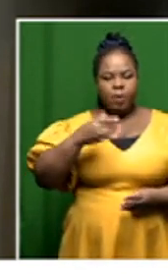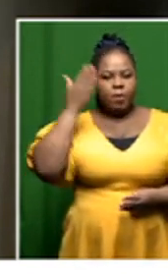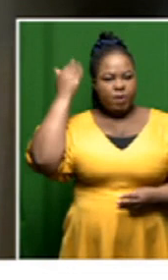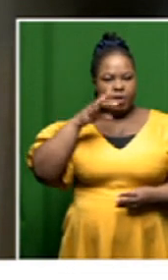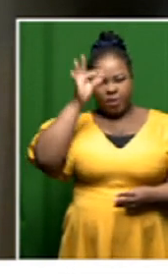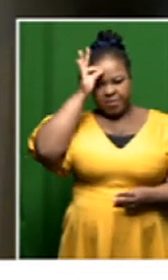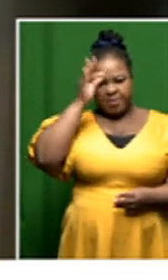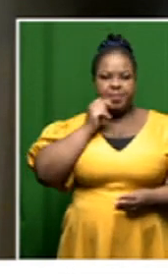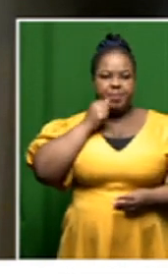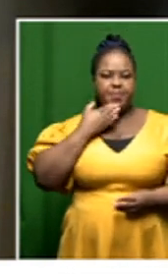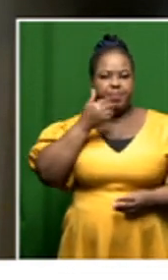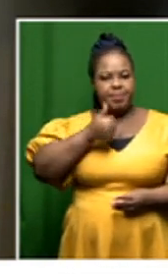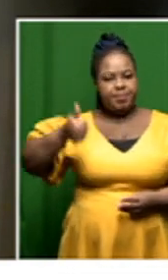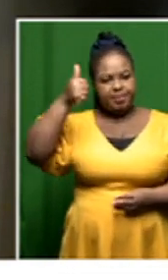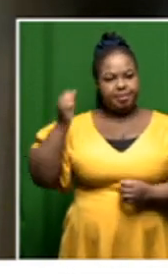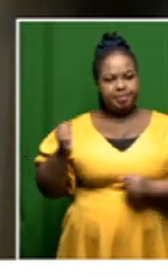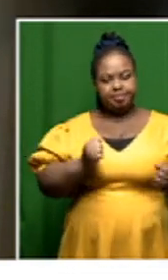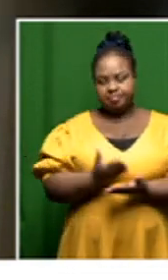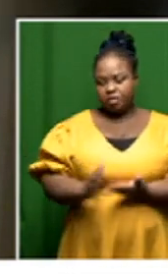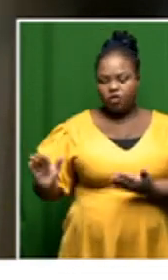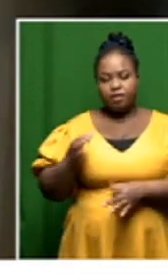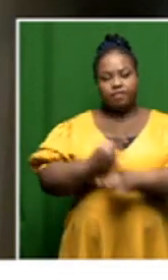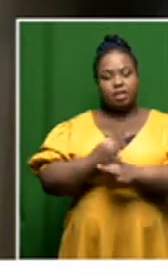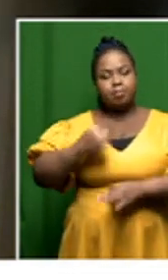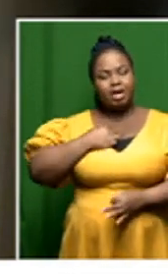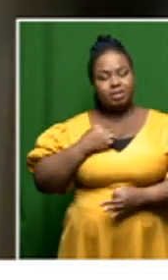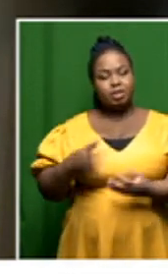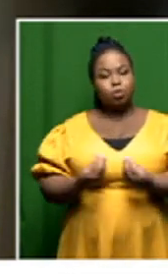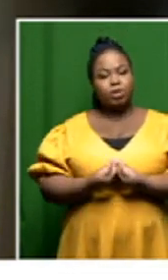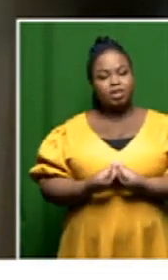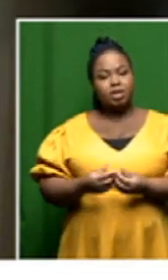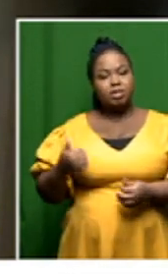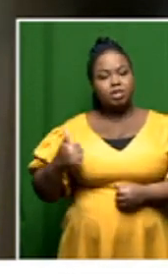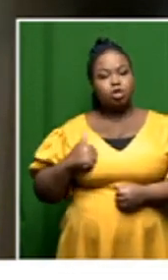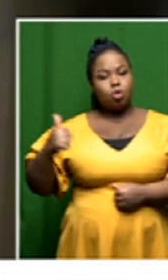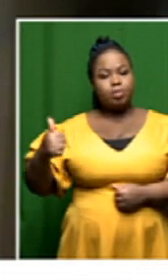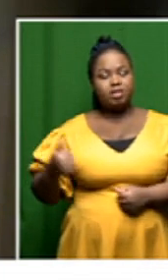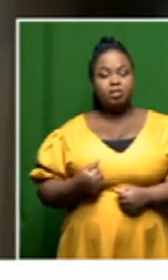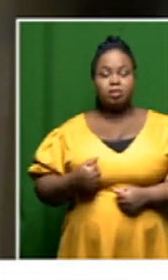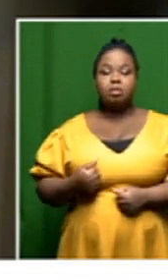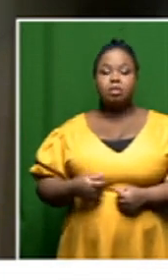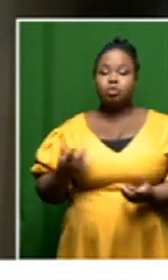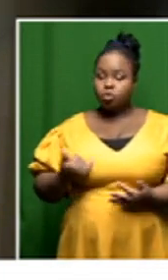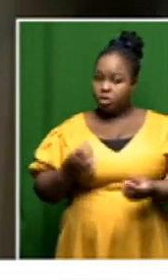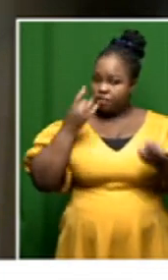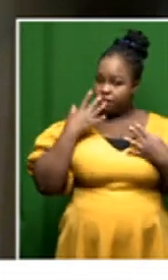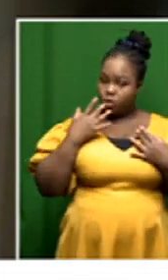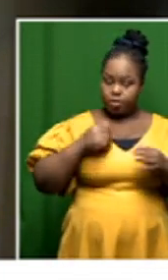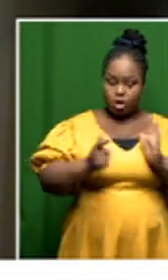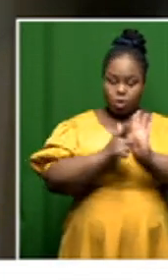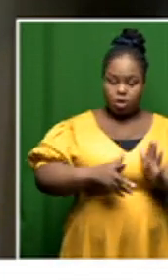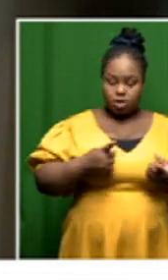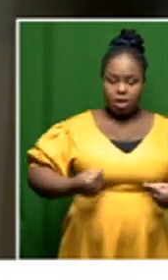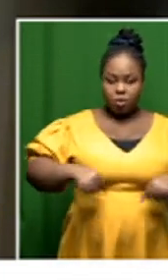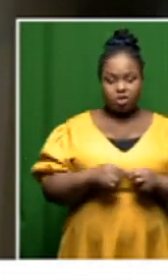that dictated the signal to permanently remove my father and his comrades uh from society it told our lawyers and the